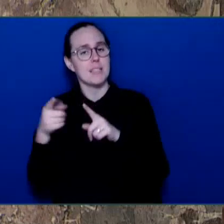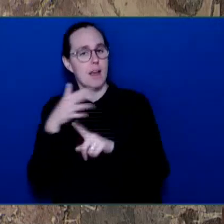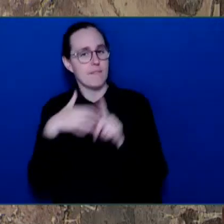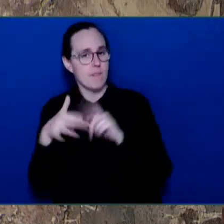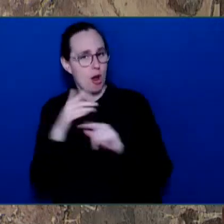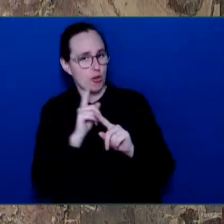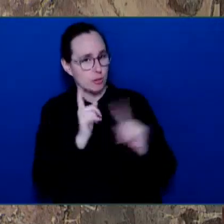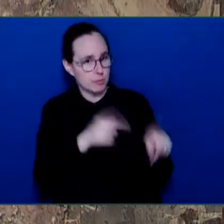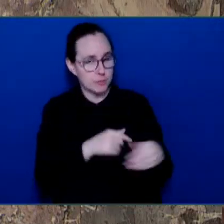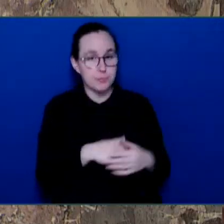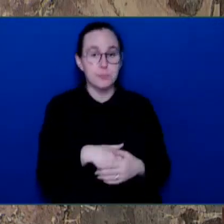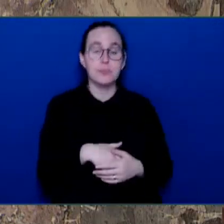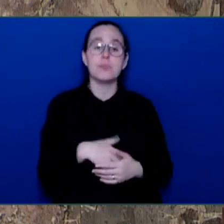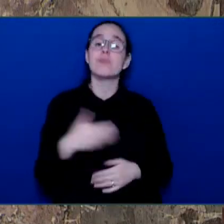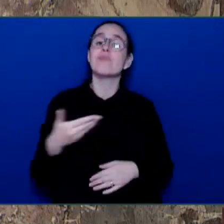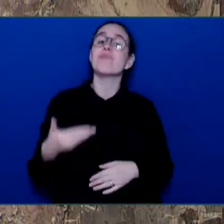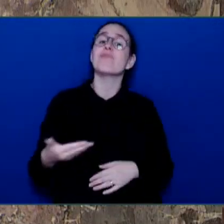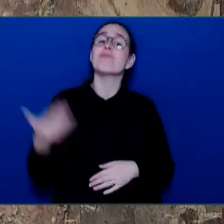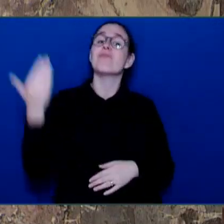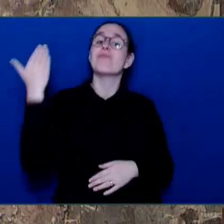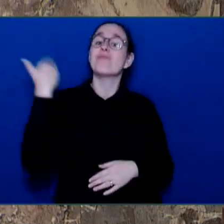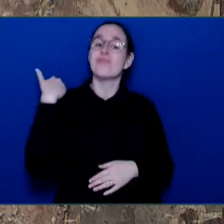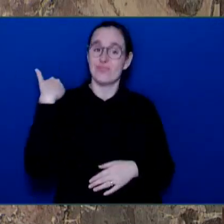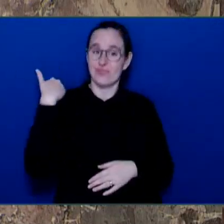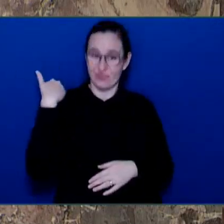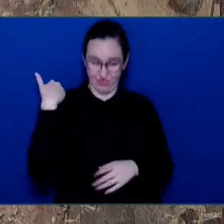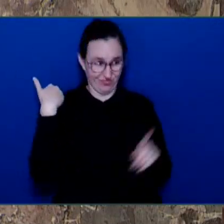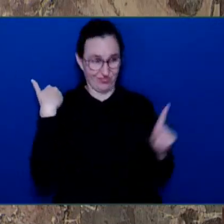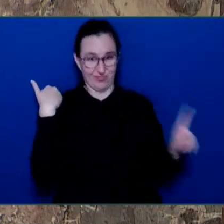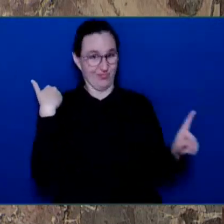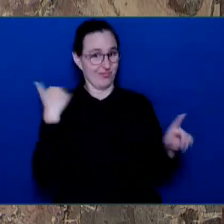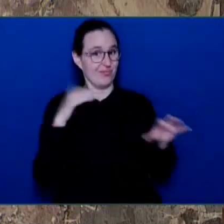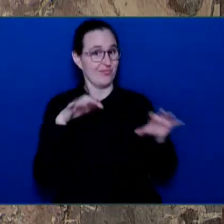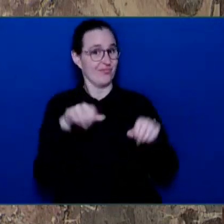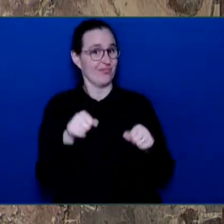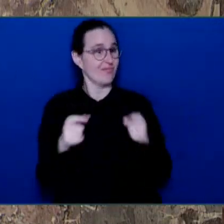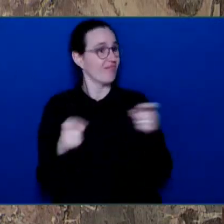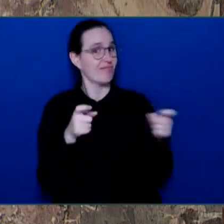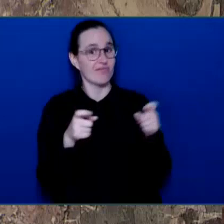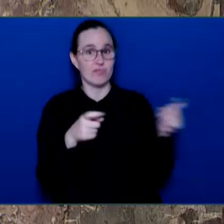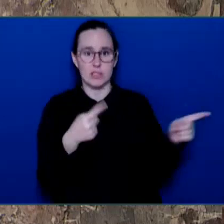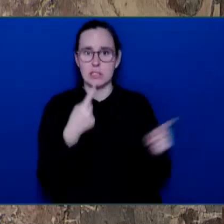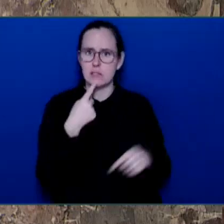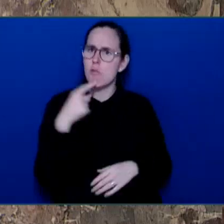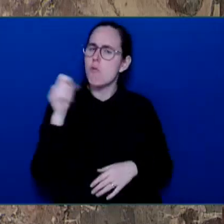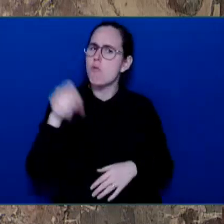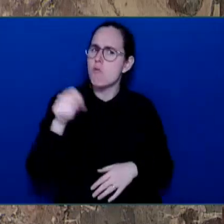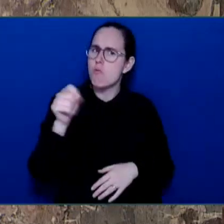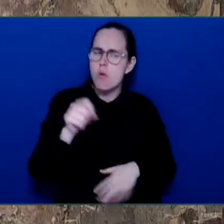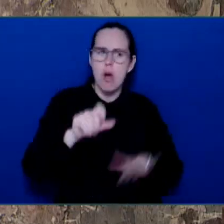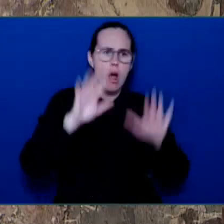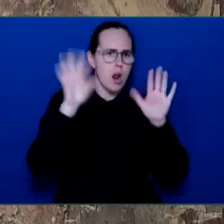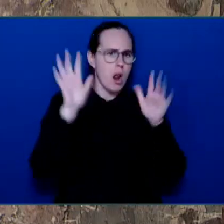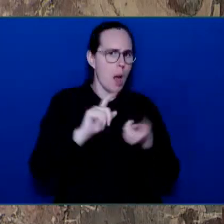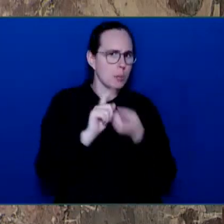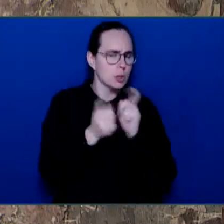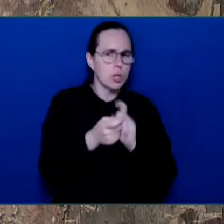believed that climate change was real and we should do something about it. They introduced a carbon tax. The leader of